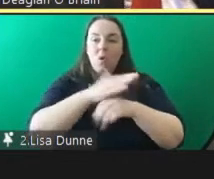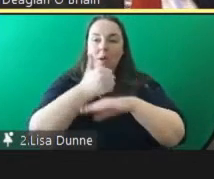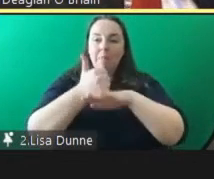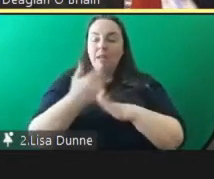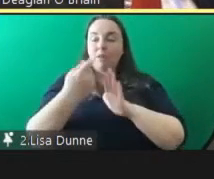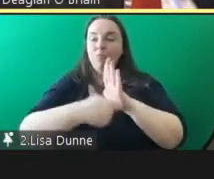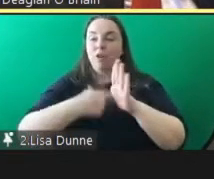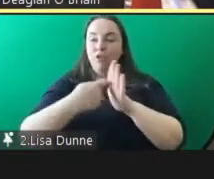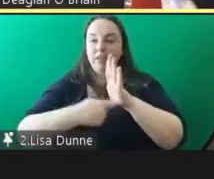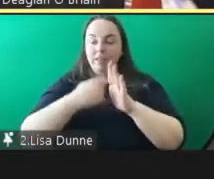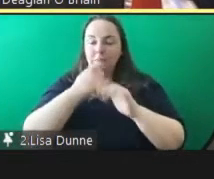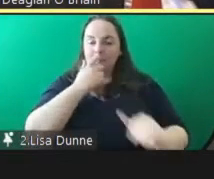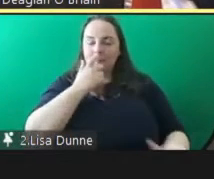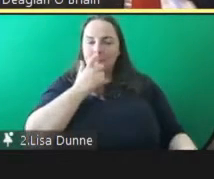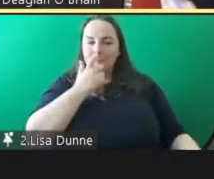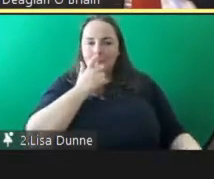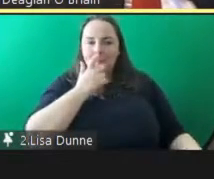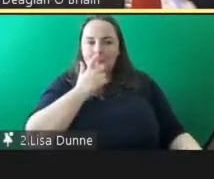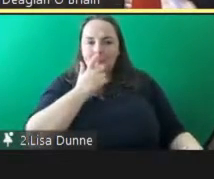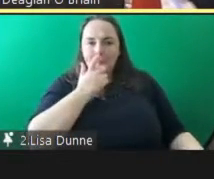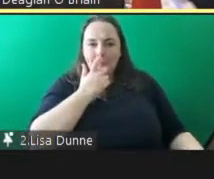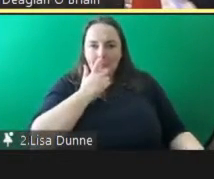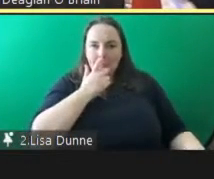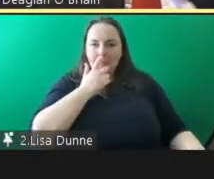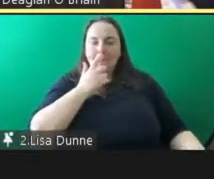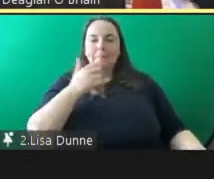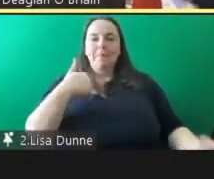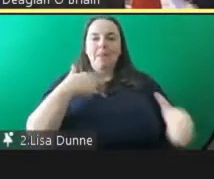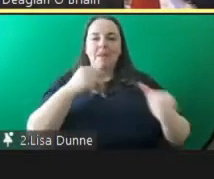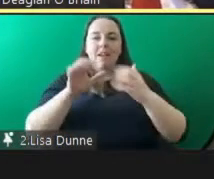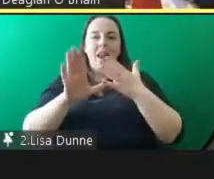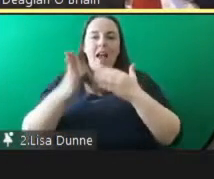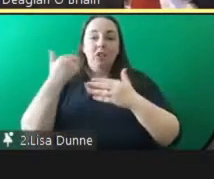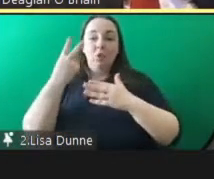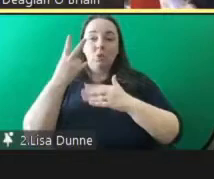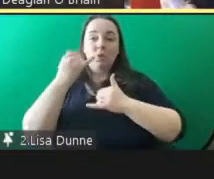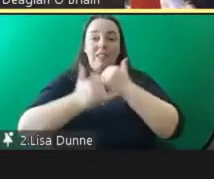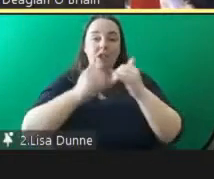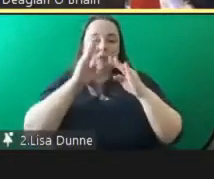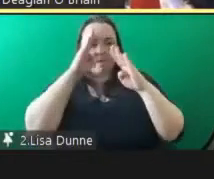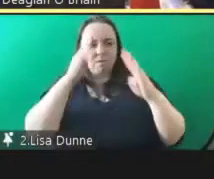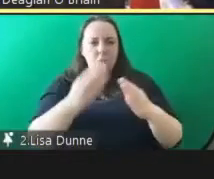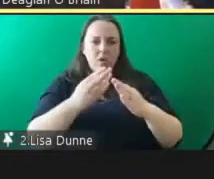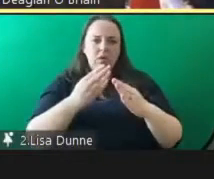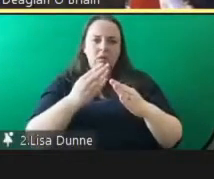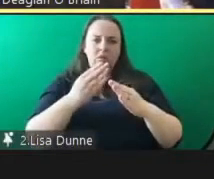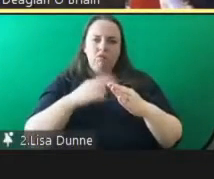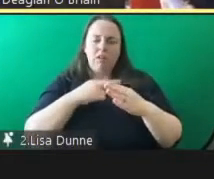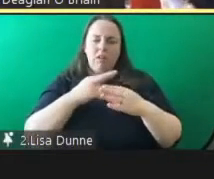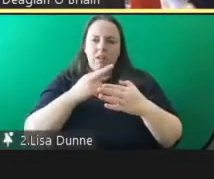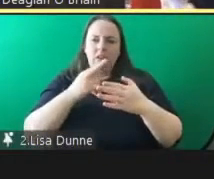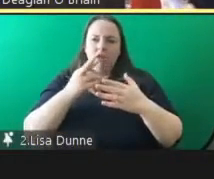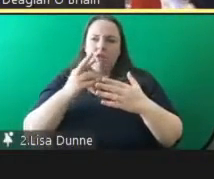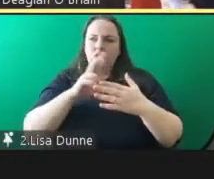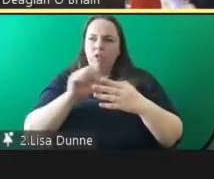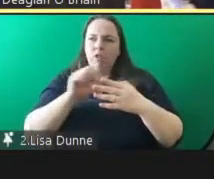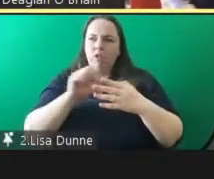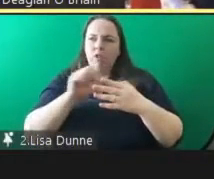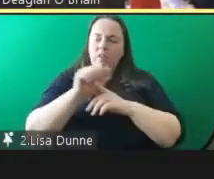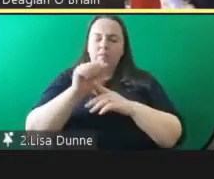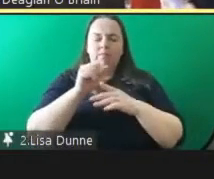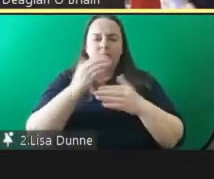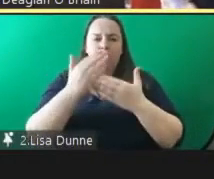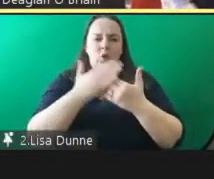uh an emphasis in the last two years which will be reinforced in the youth justice strategy on early